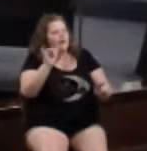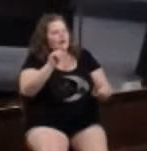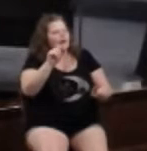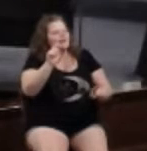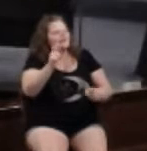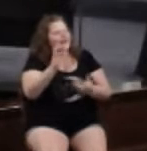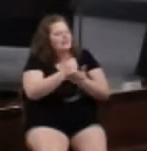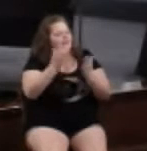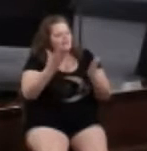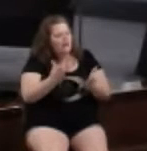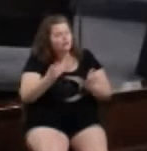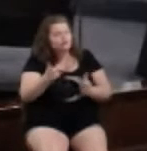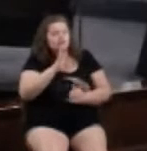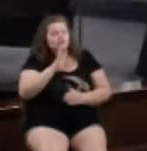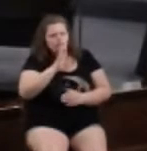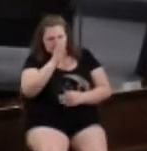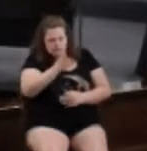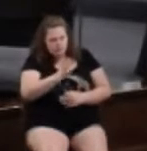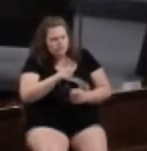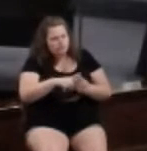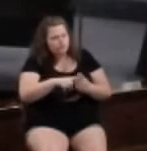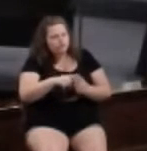because at that point he was talking straightly to Jews.